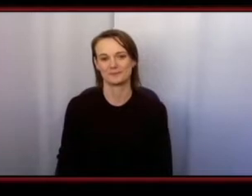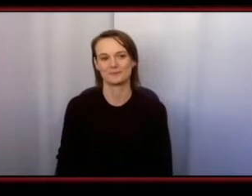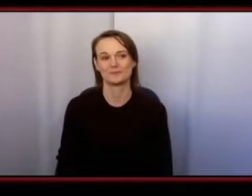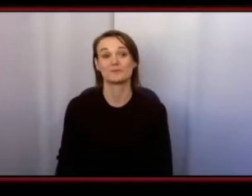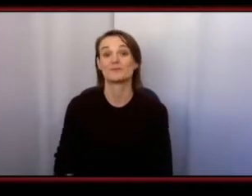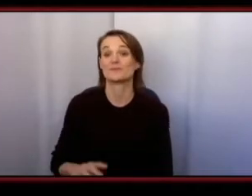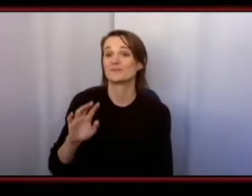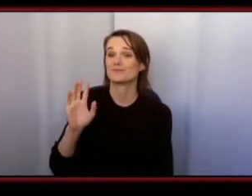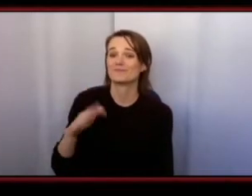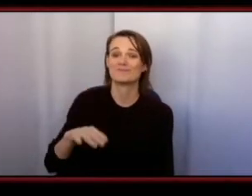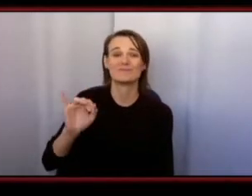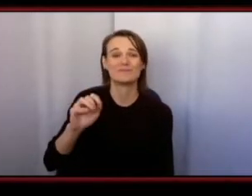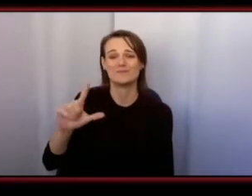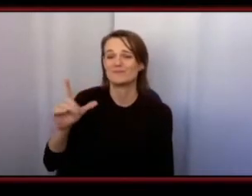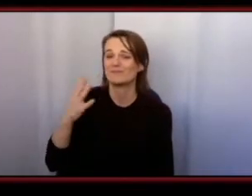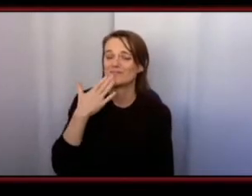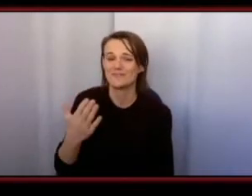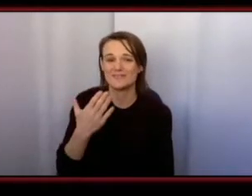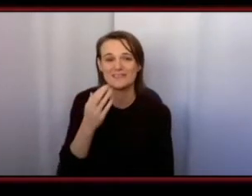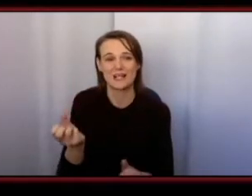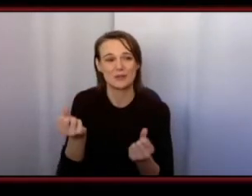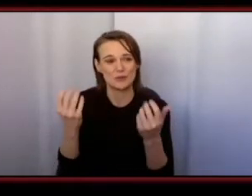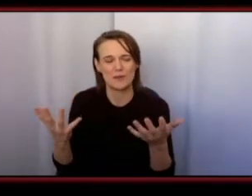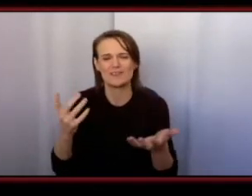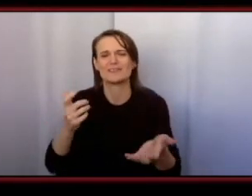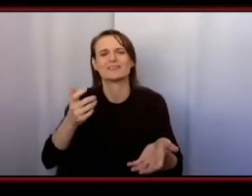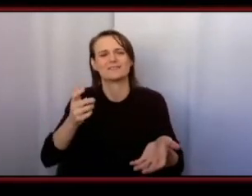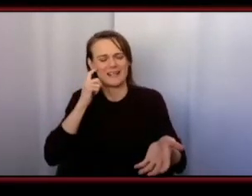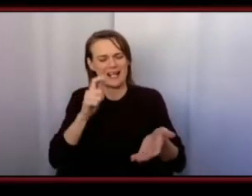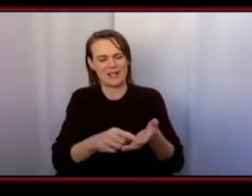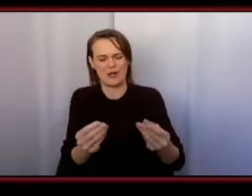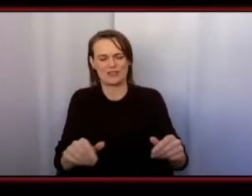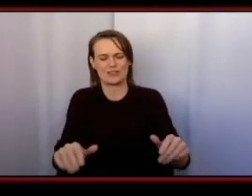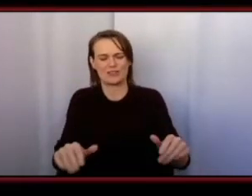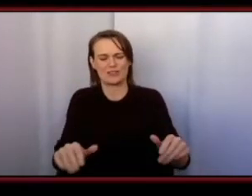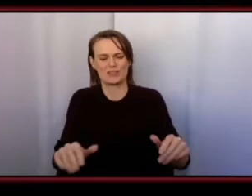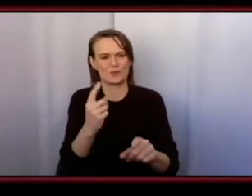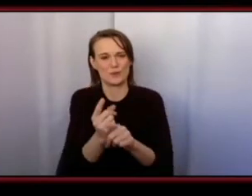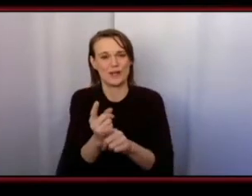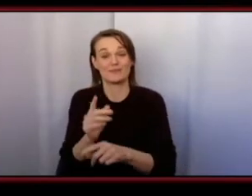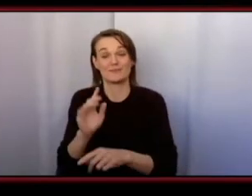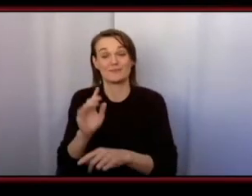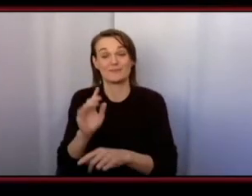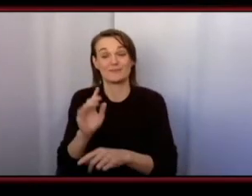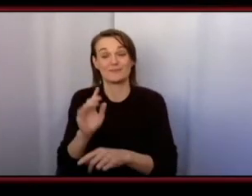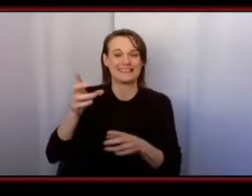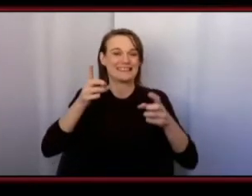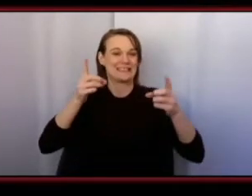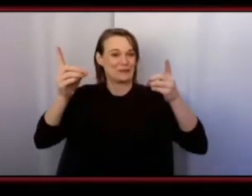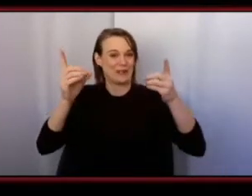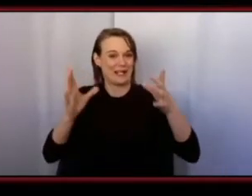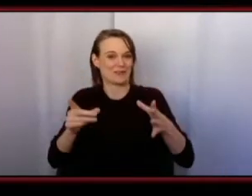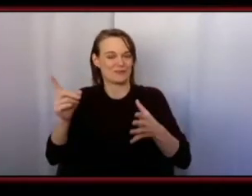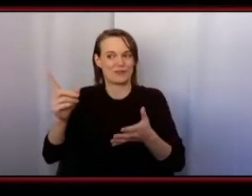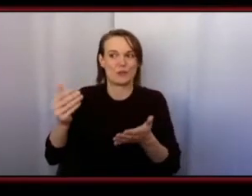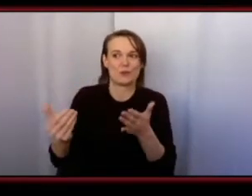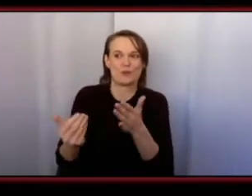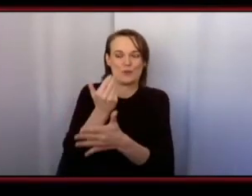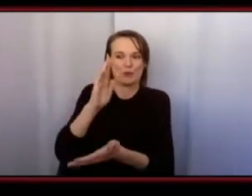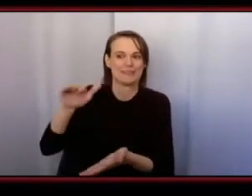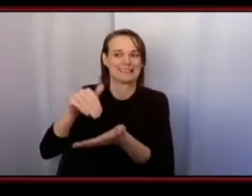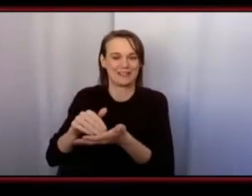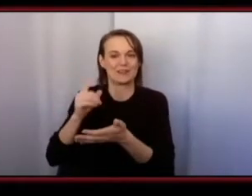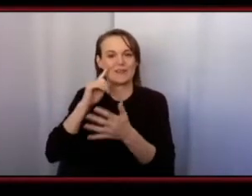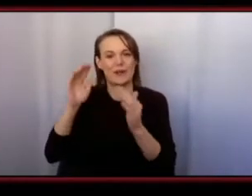Jill thank you so much for that wonderful introduction and the land acknowledgement Jill's actually as she said the director of our brand new center for advancement education